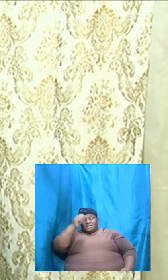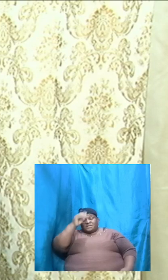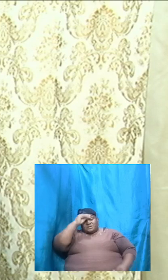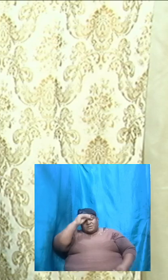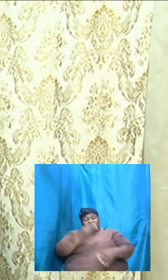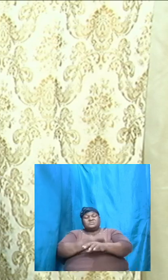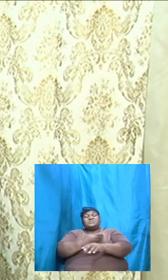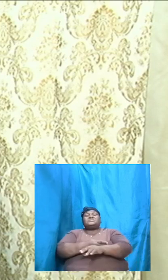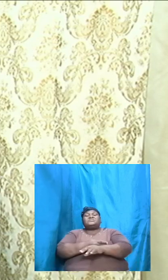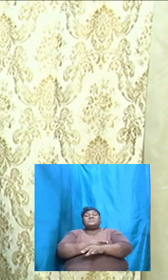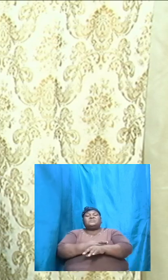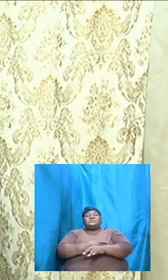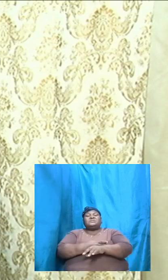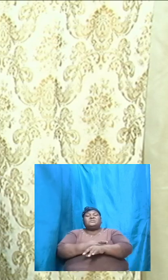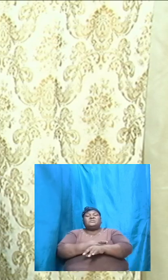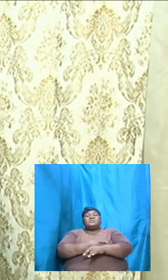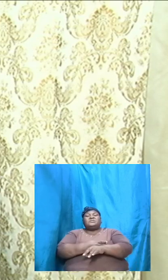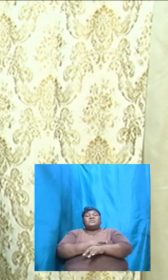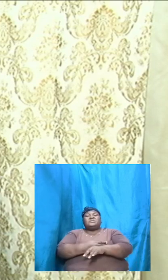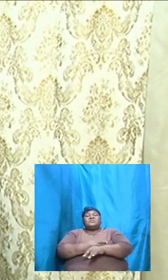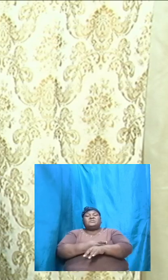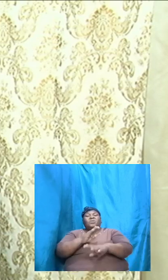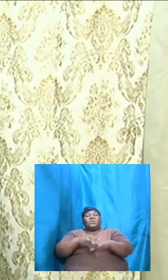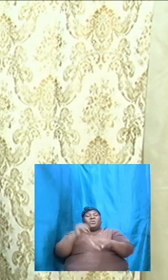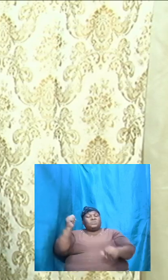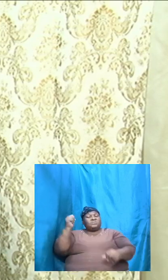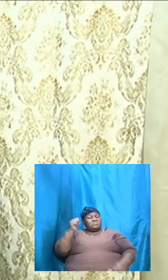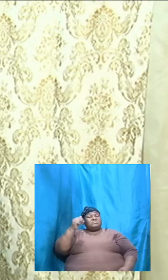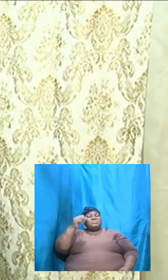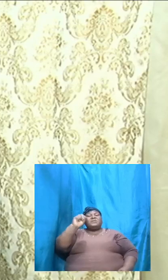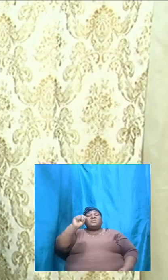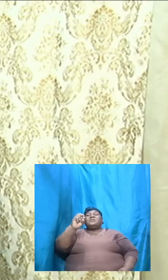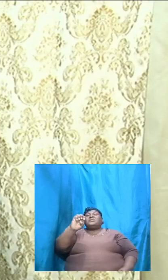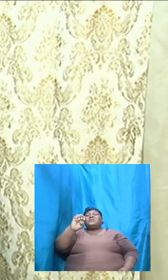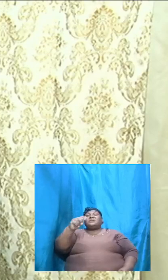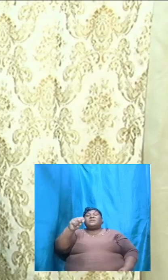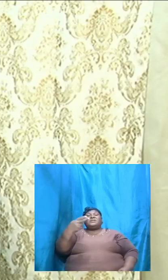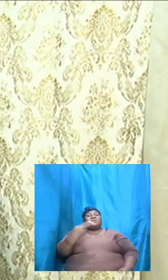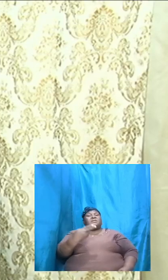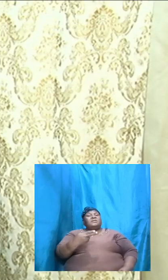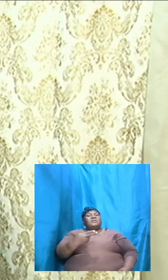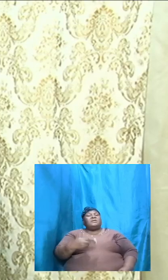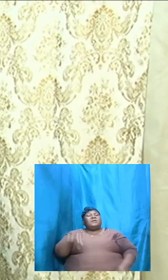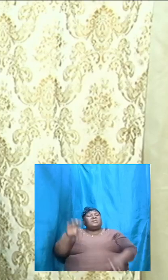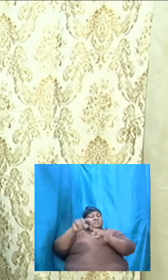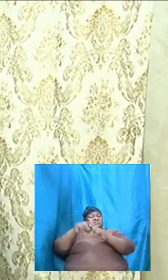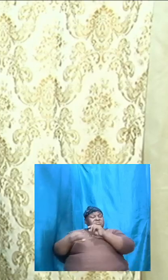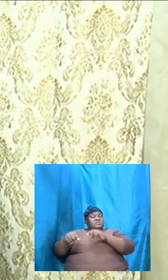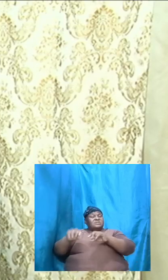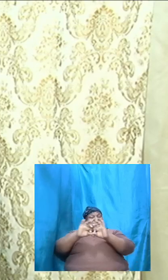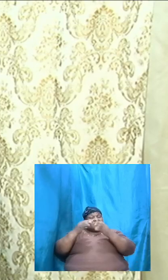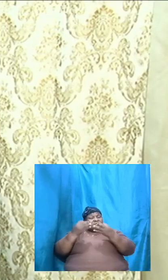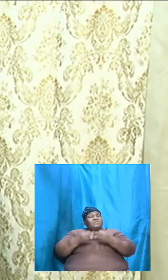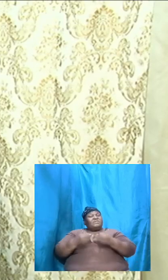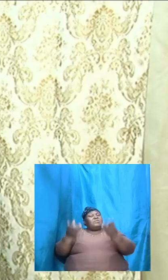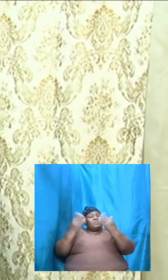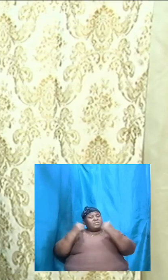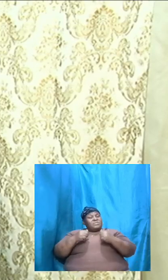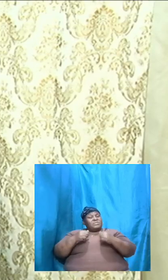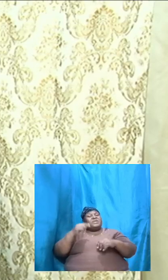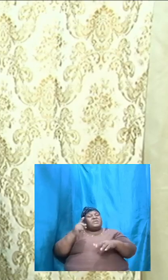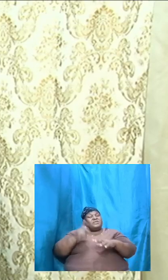time. And he, Seth, when he came and his offspring came, the Bible said, then men